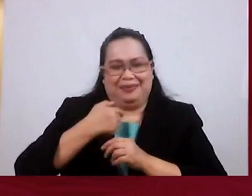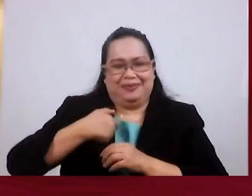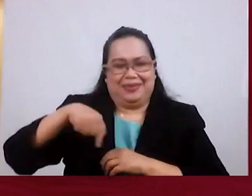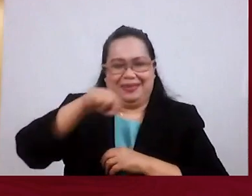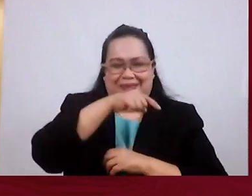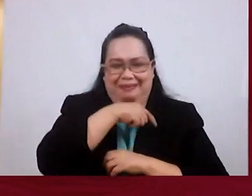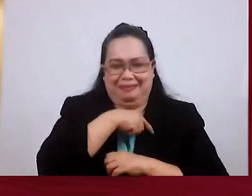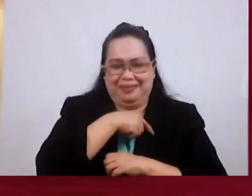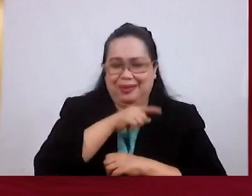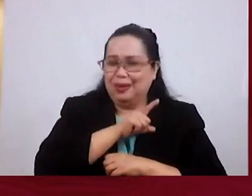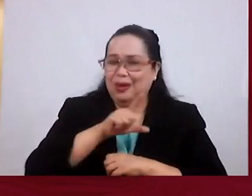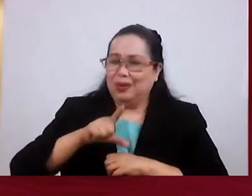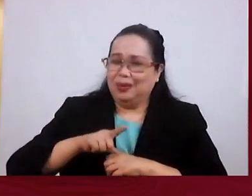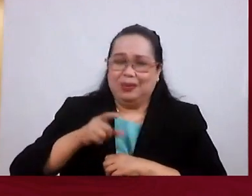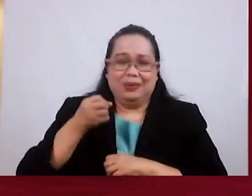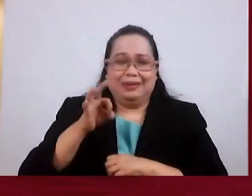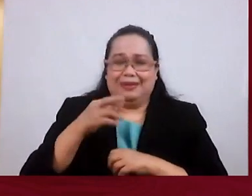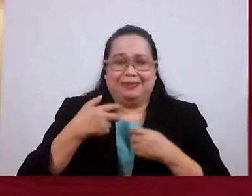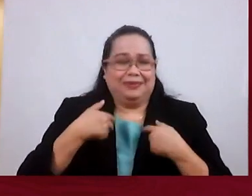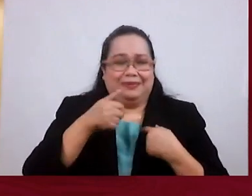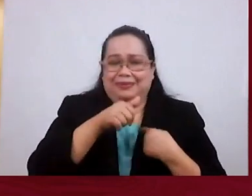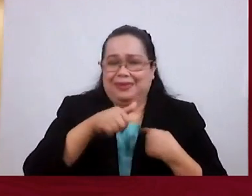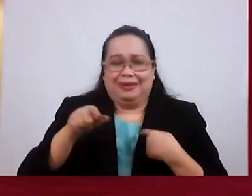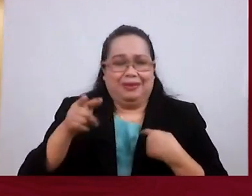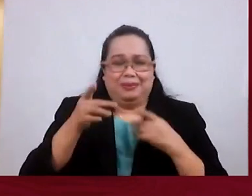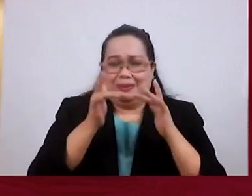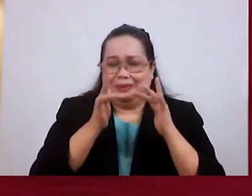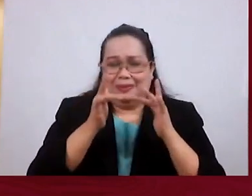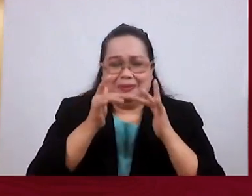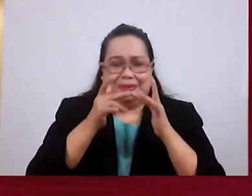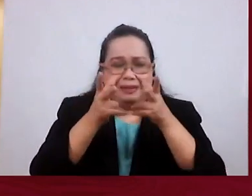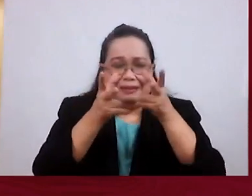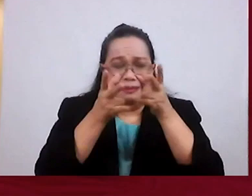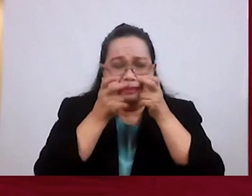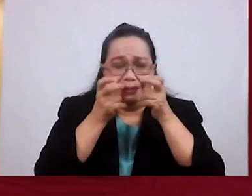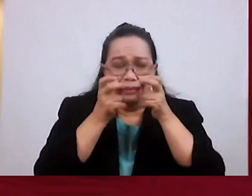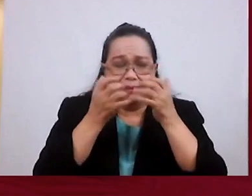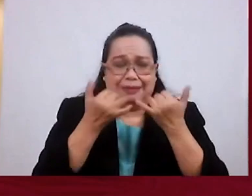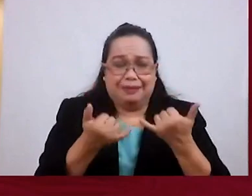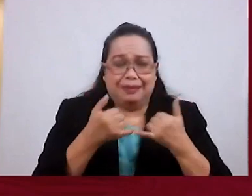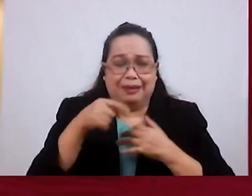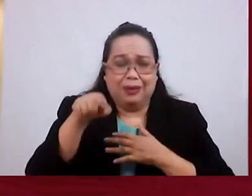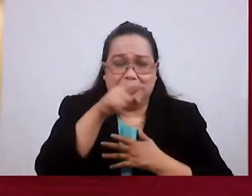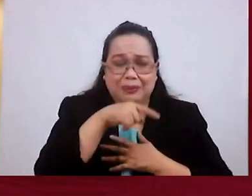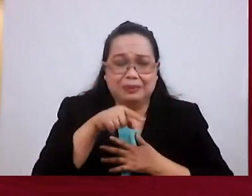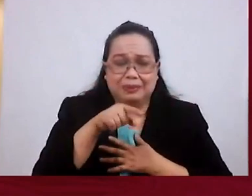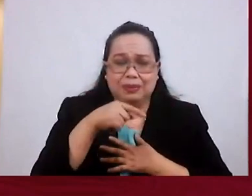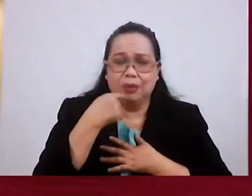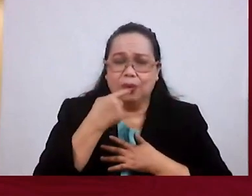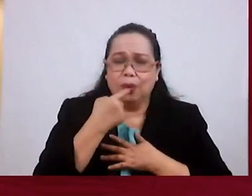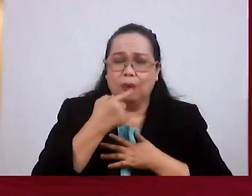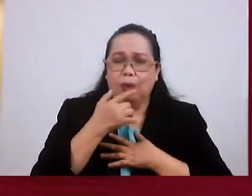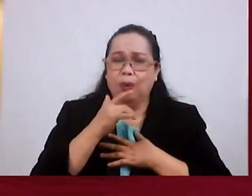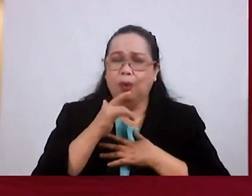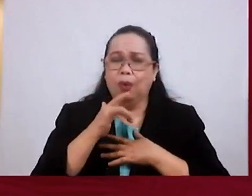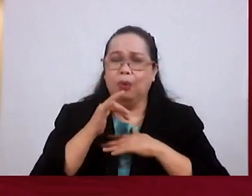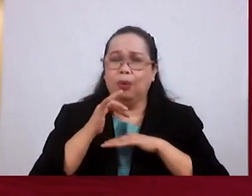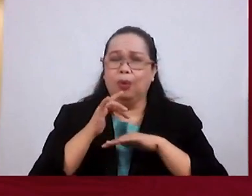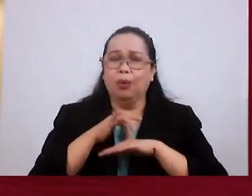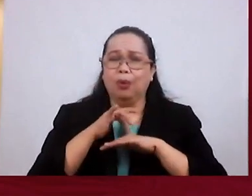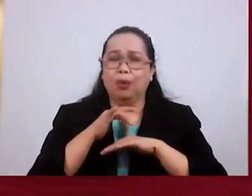Lord If There Is Anyone Online Listening Who Has Perhaps Been